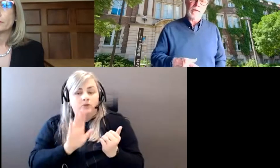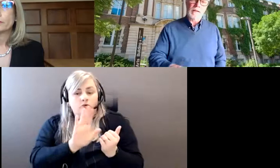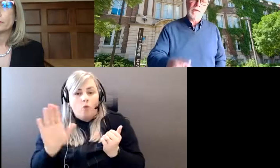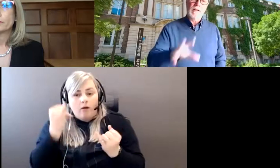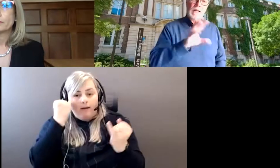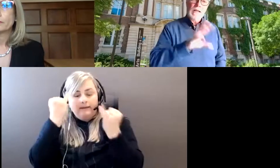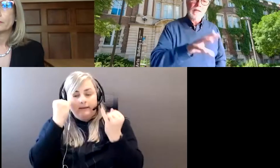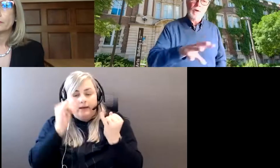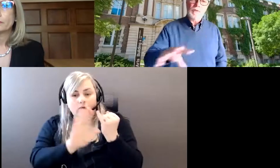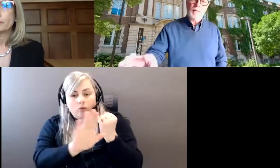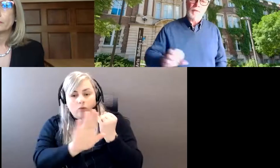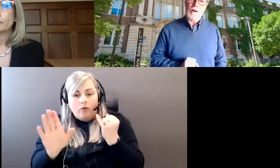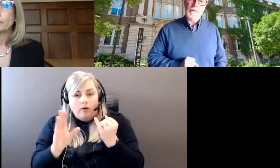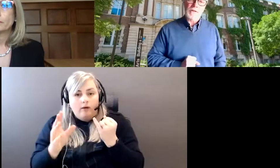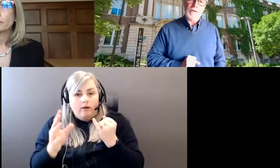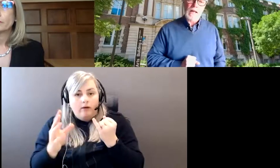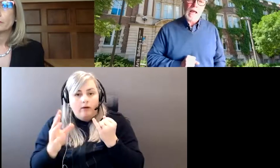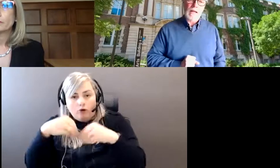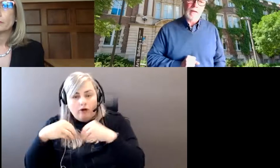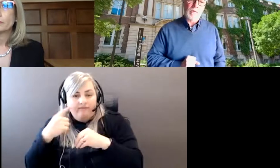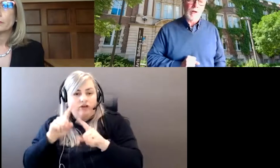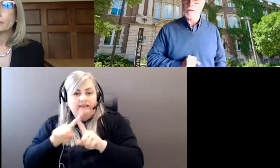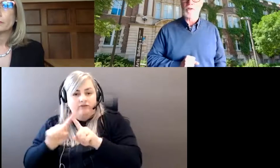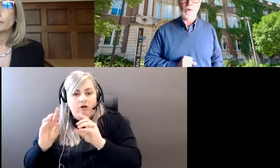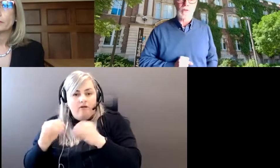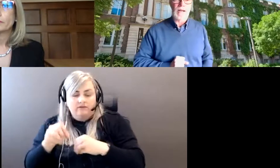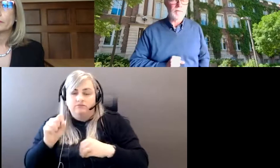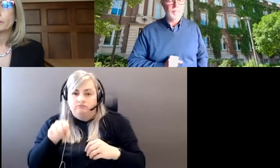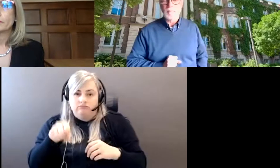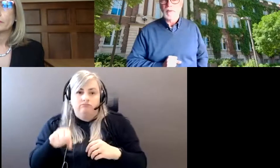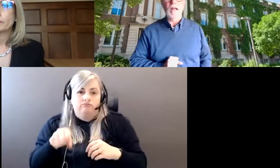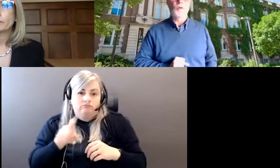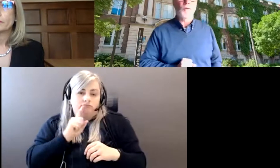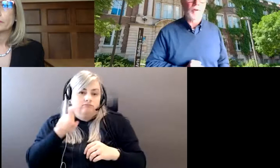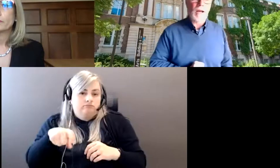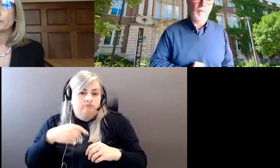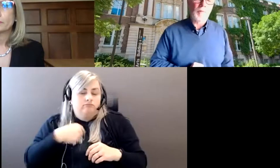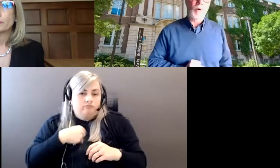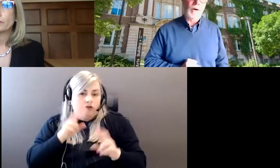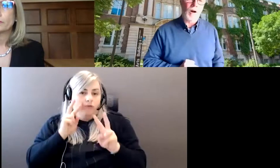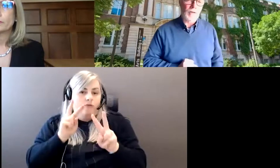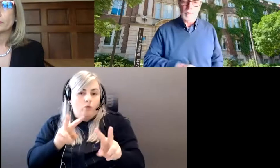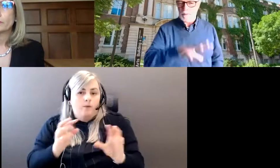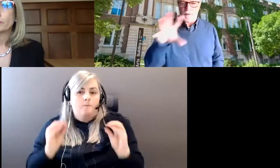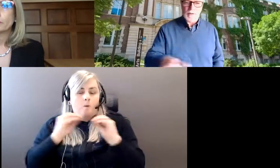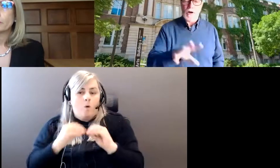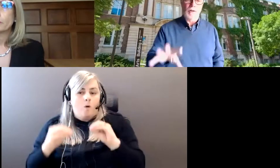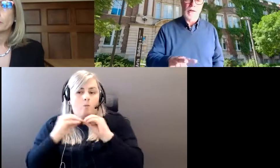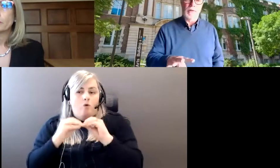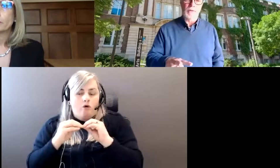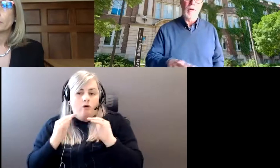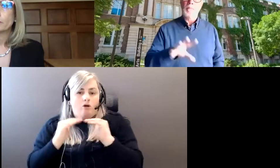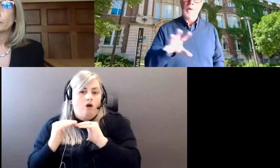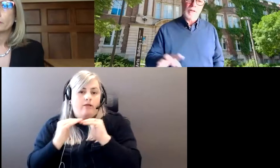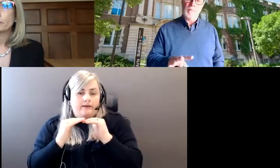idea in those different offices and, and, uh, rest assured that I, I look forward to having more of our colleagues, people on this call and